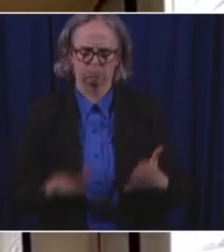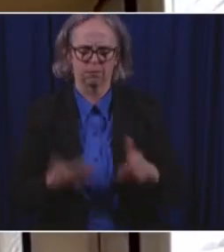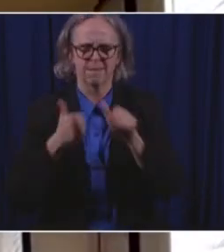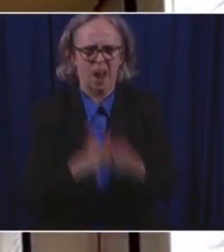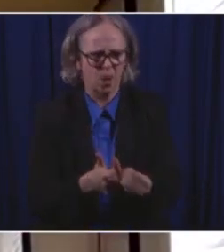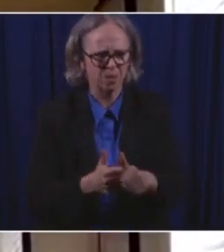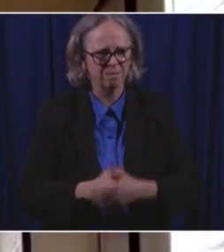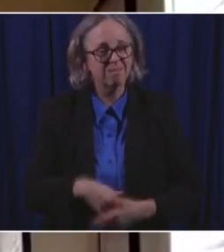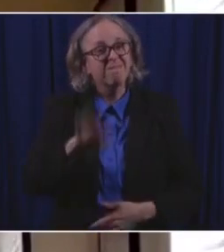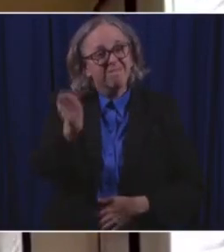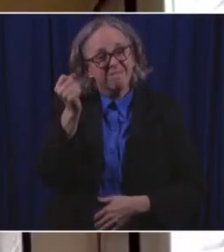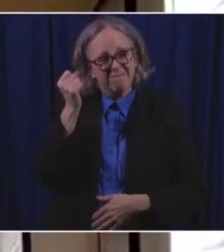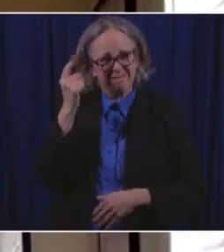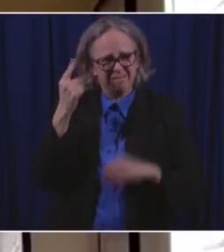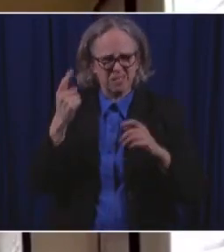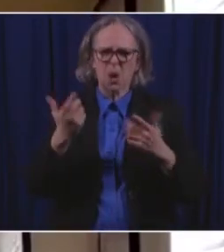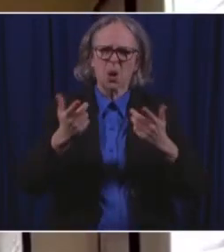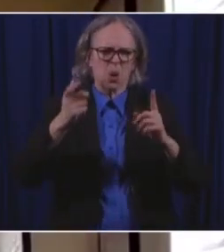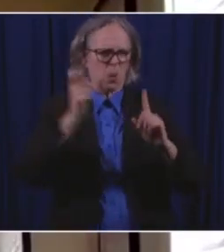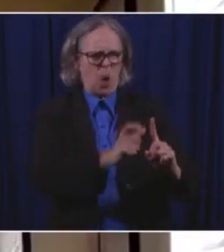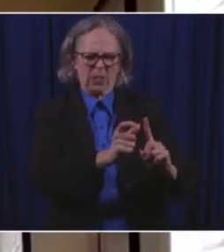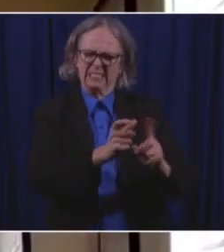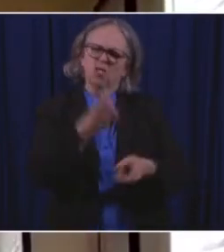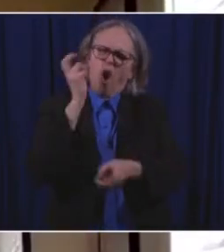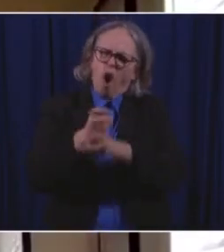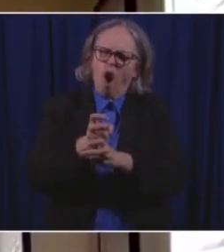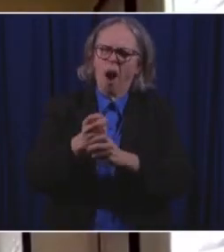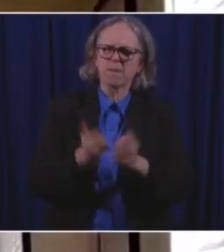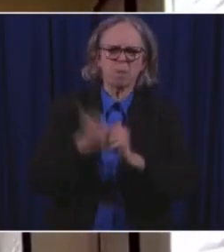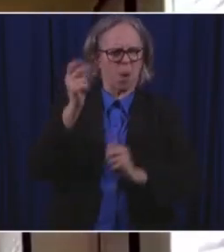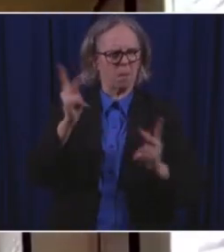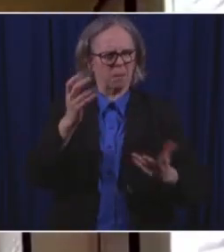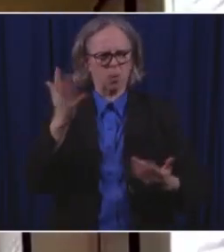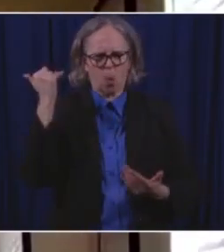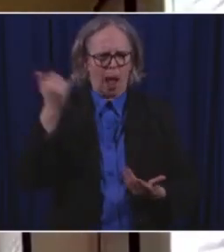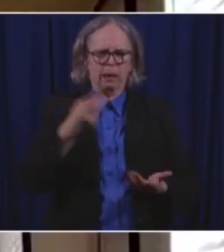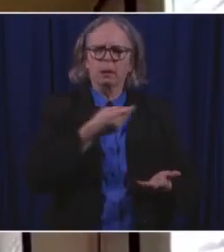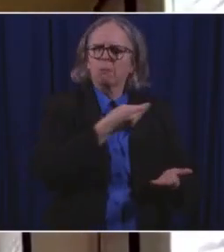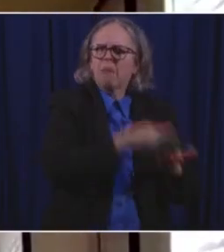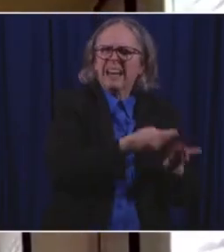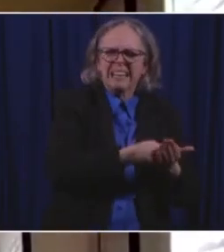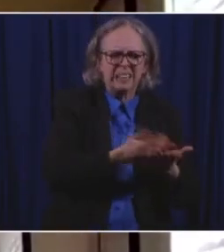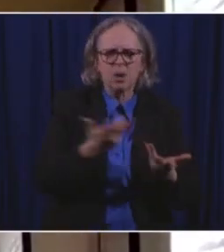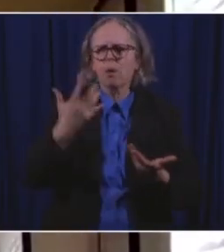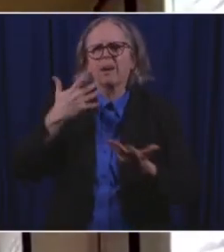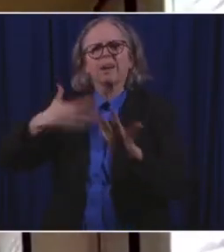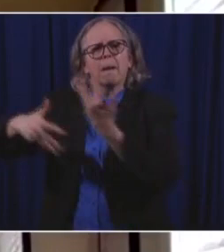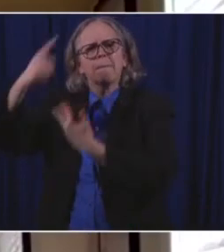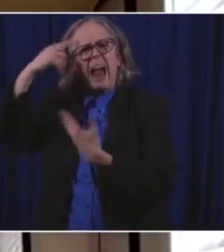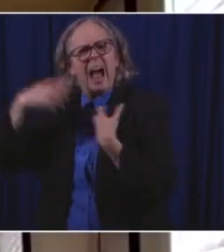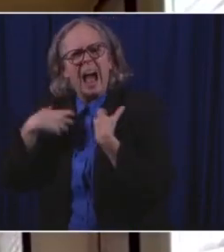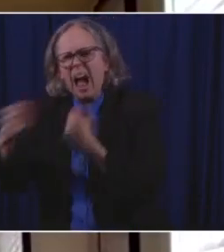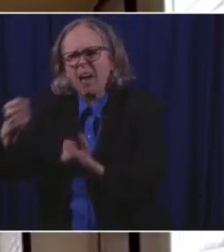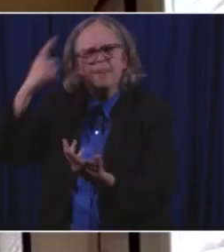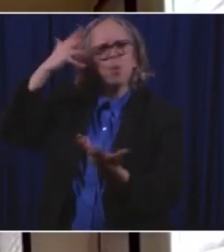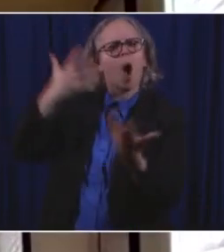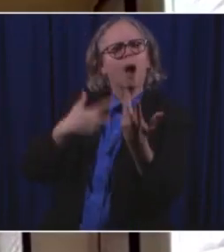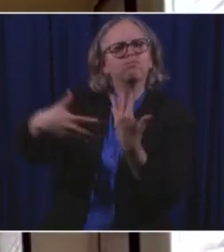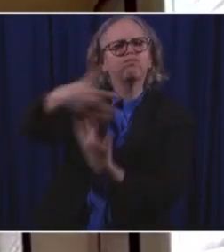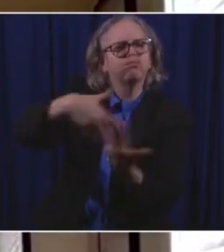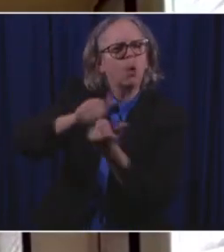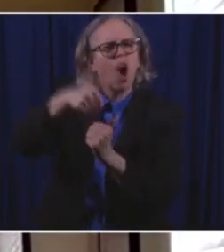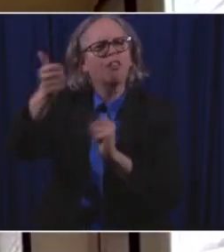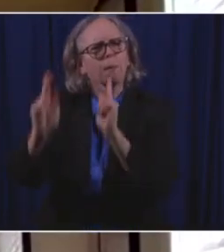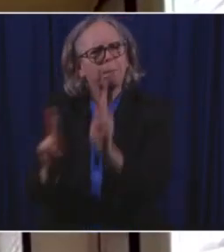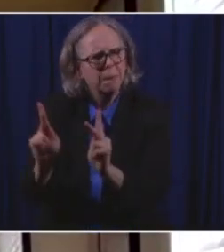can be difficult. It can be difficult financially, socially, and for mental health reasons. But there is no question